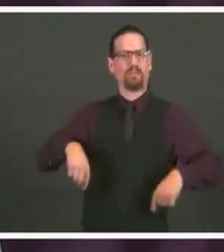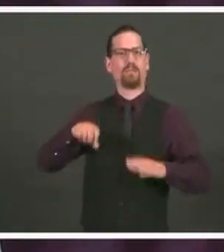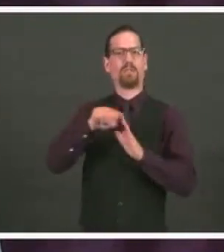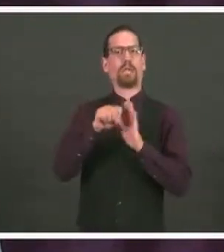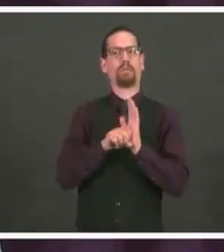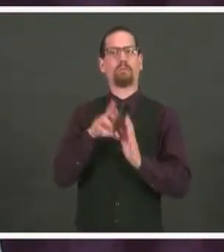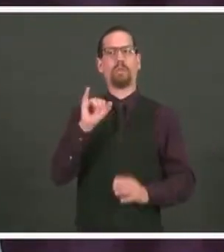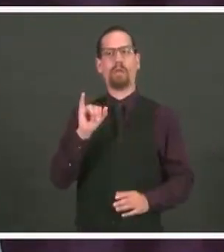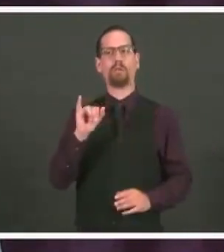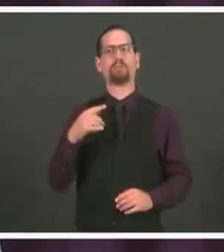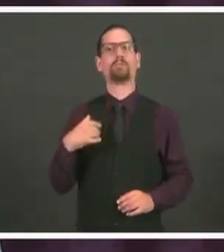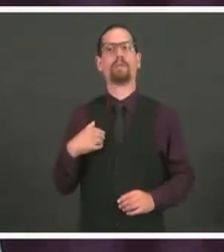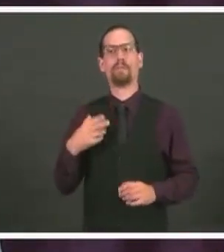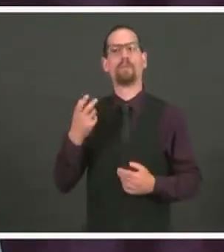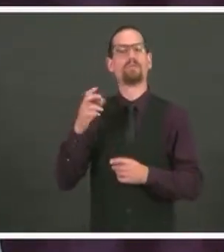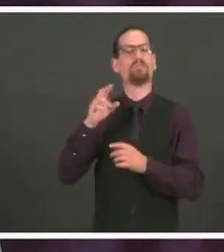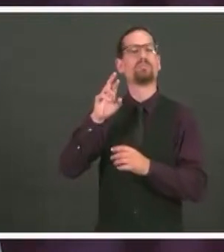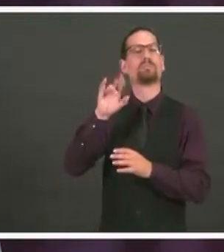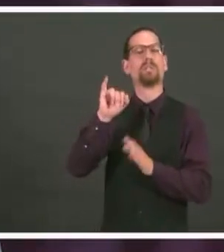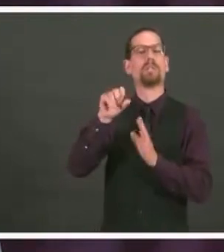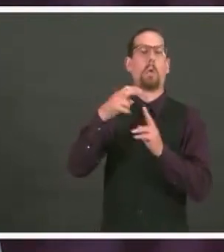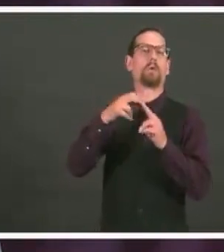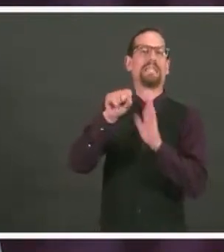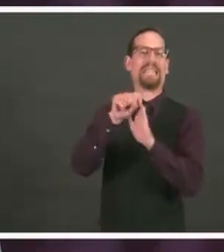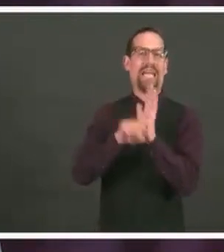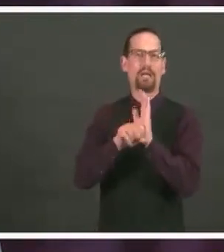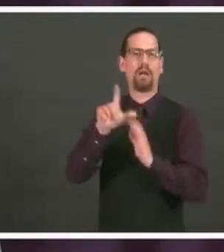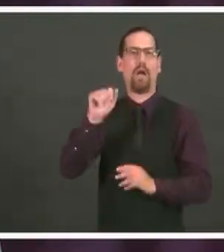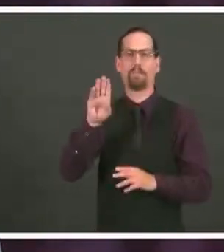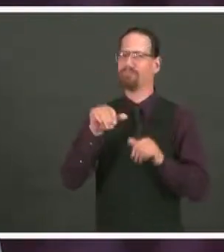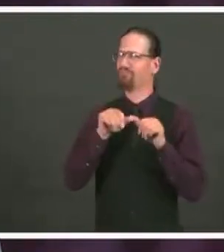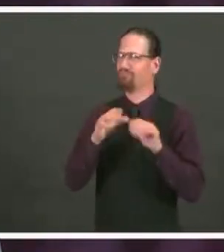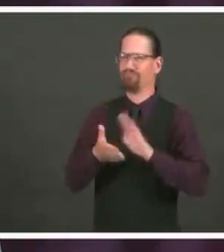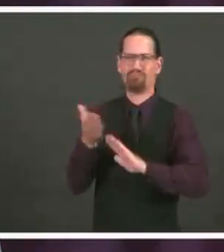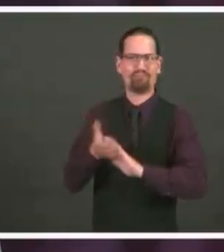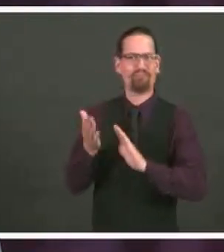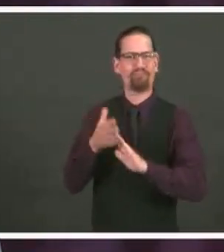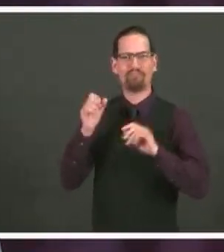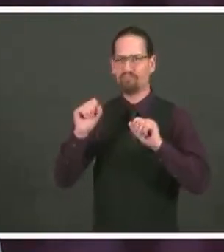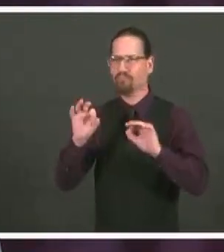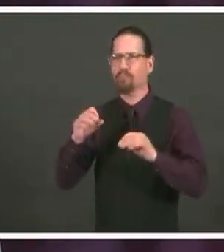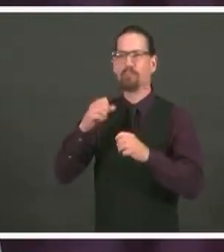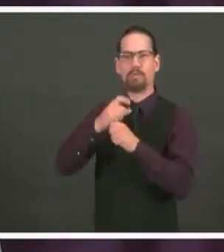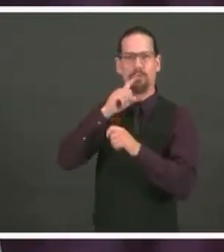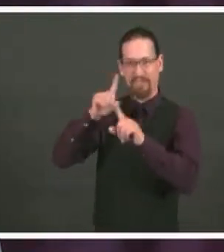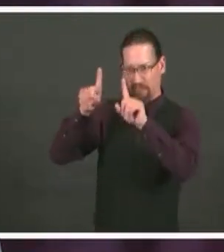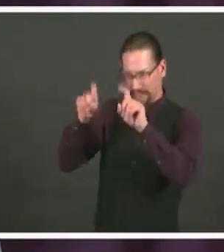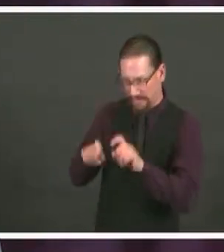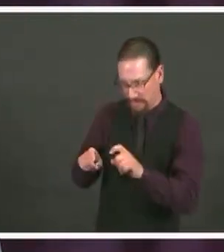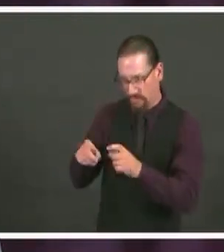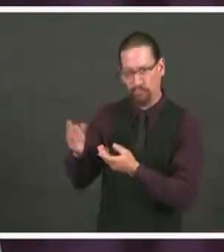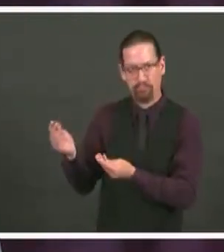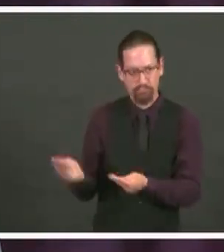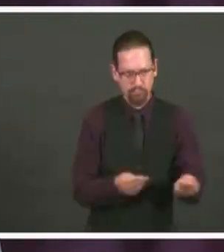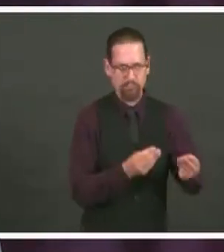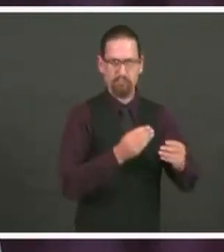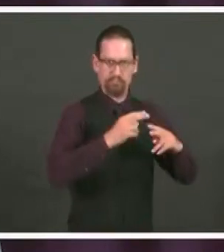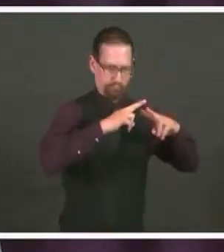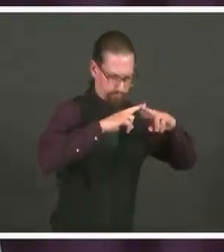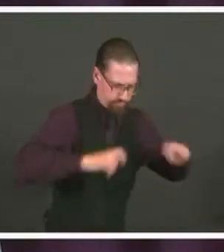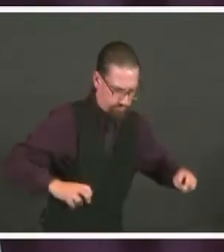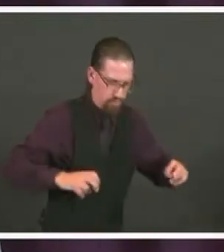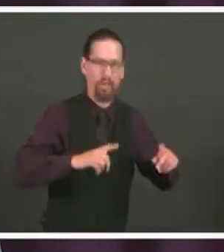doing a very good job in terms of turnaround time, and we have primarily focused them on